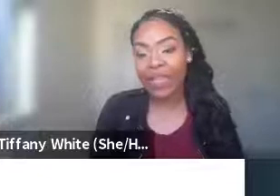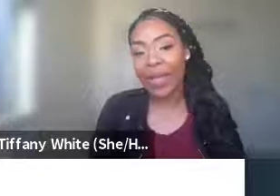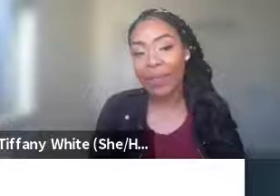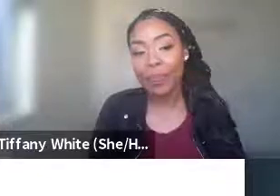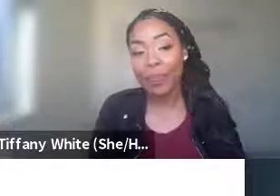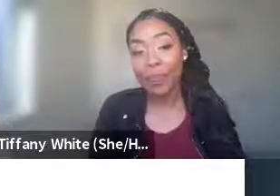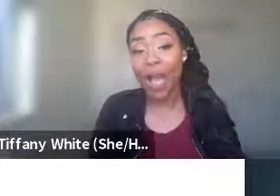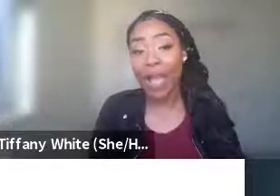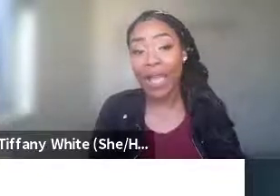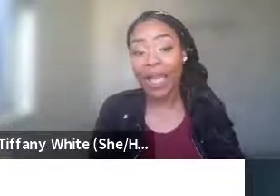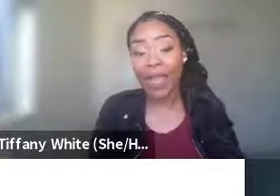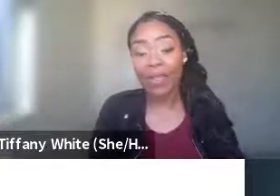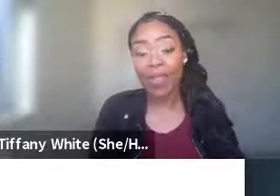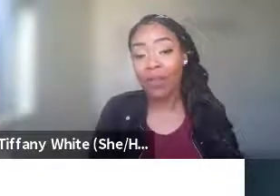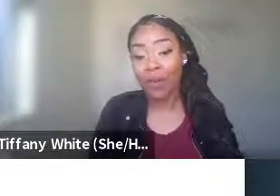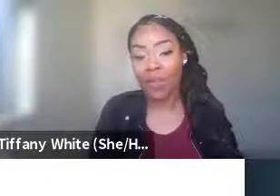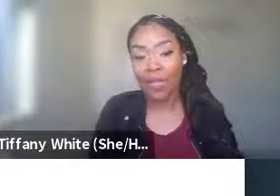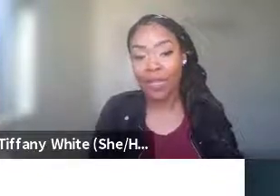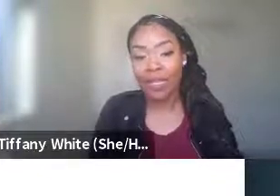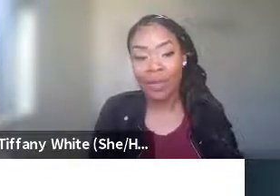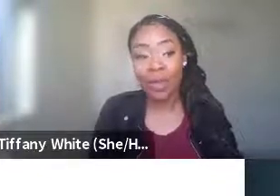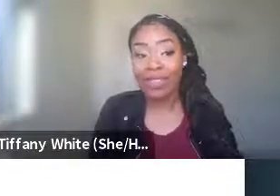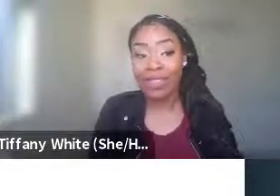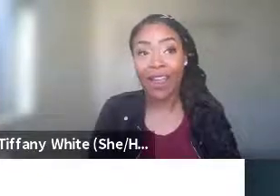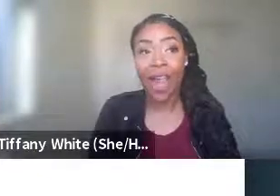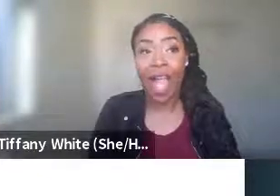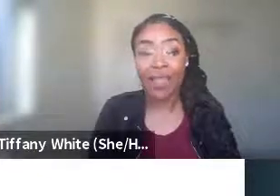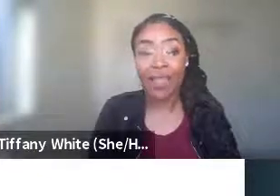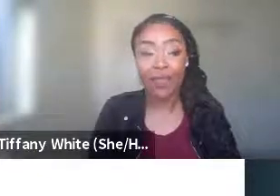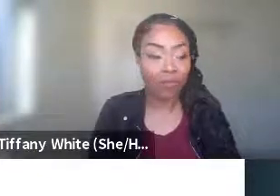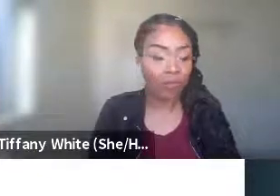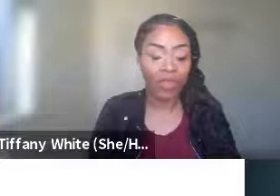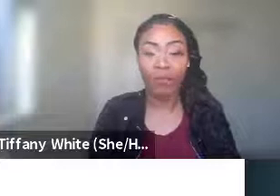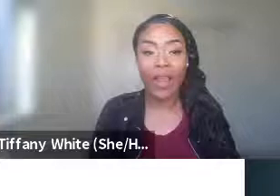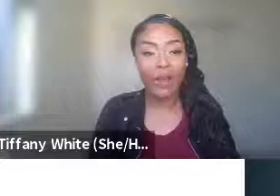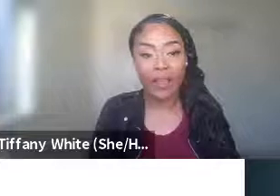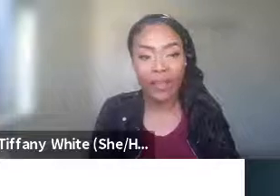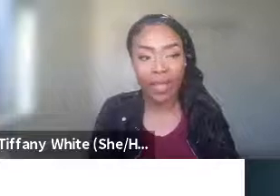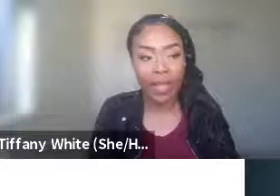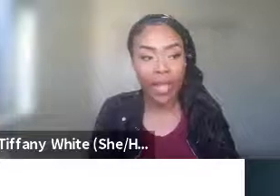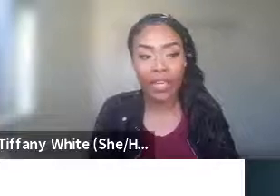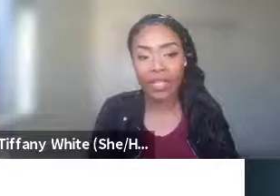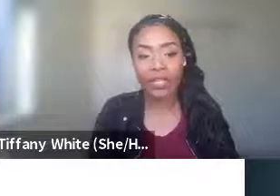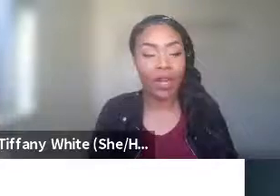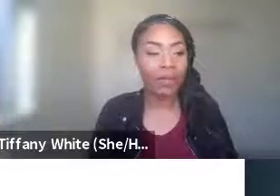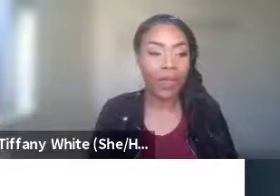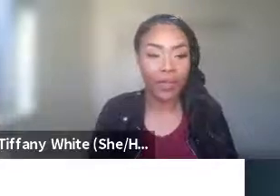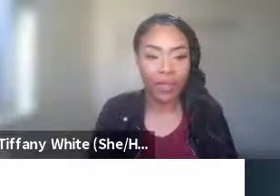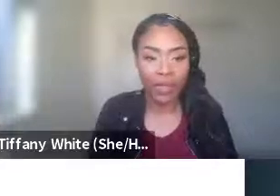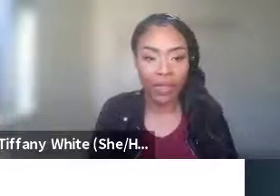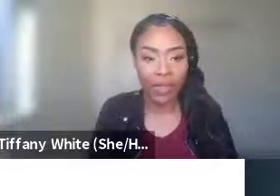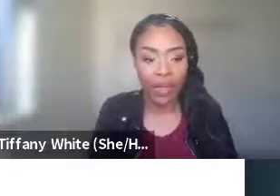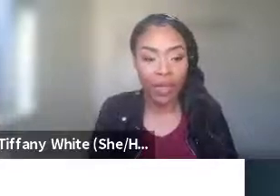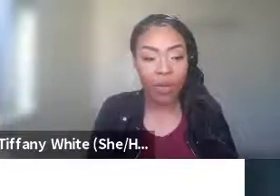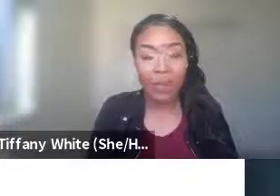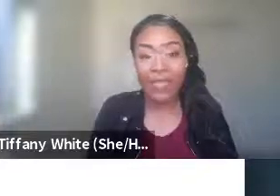by law enforcement, but they are having their regularly feeling anxious. They are regularly